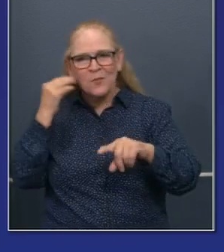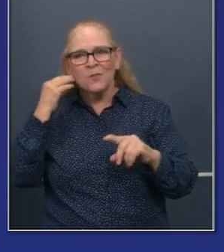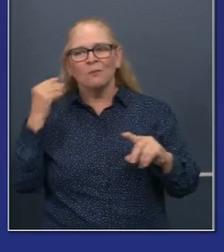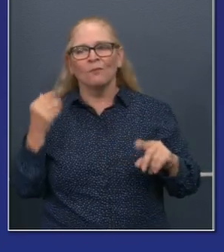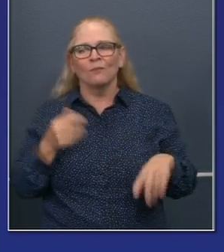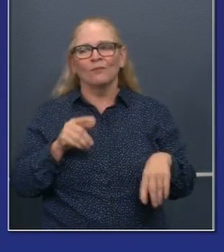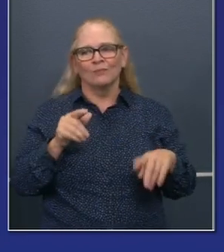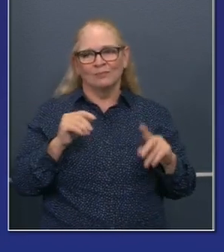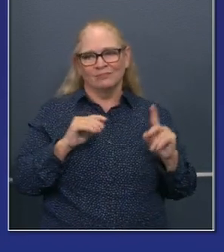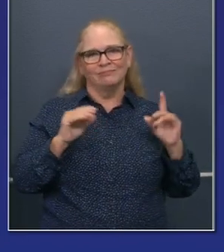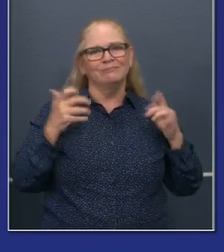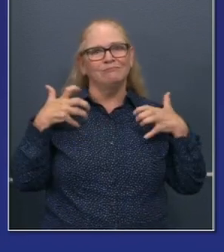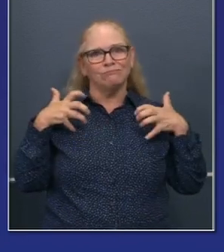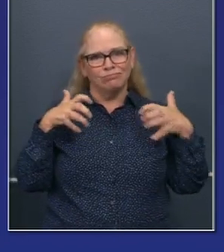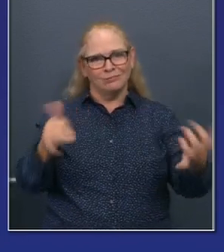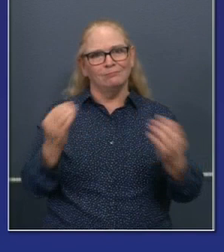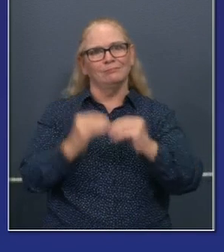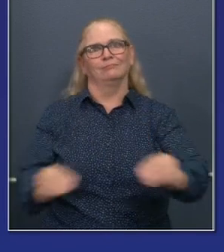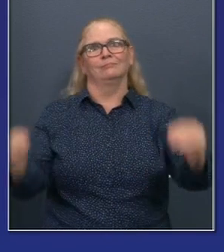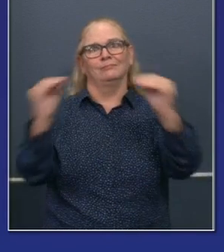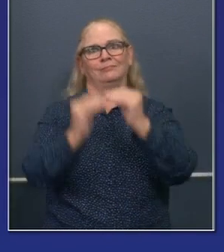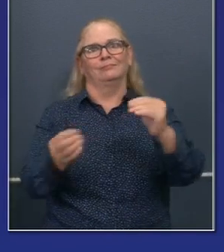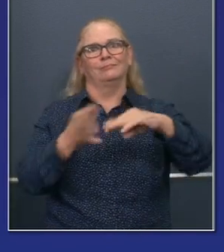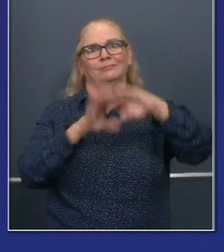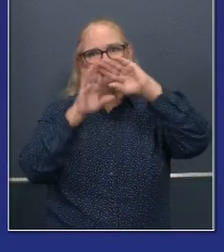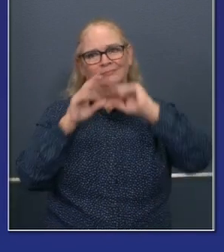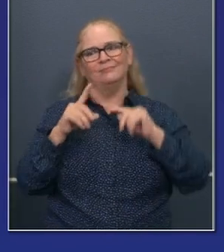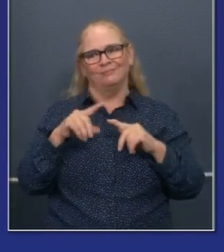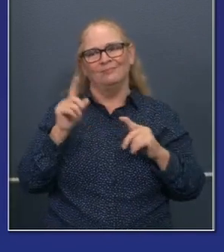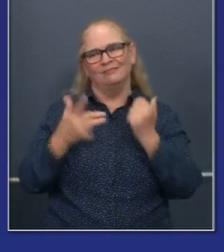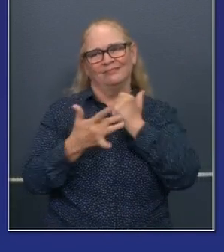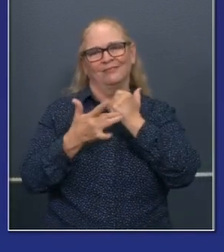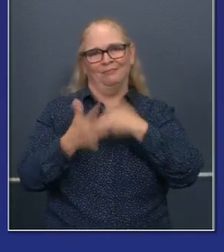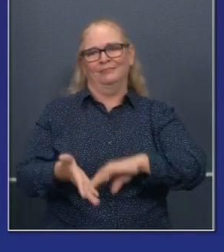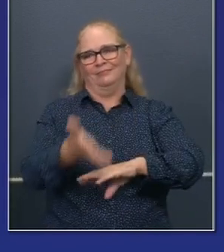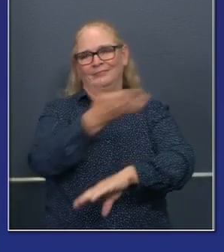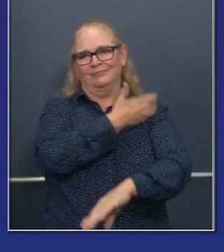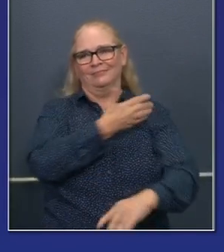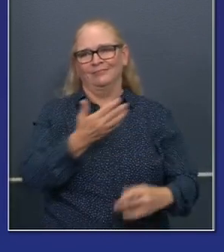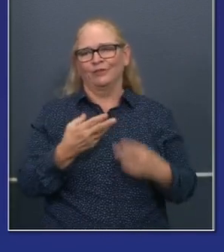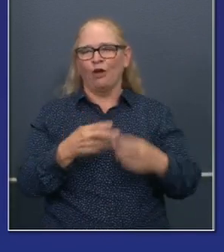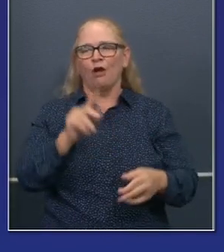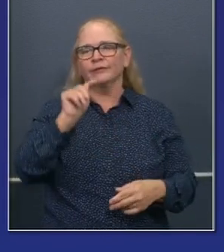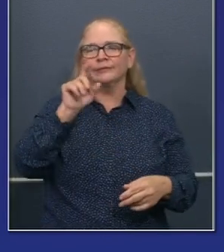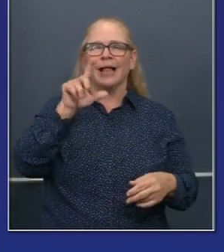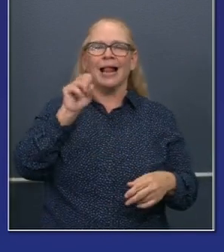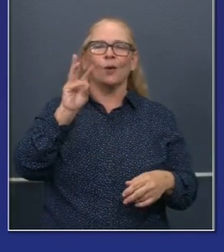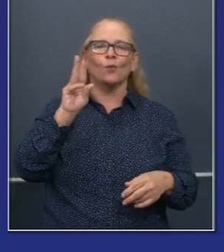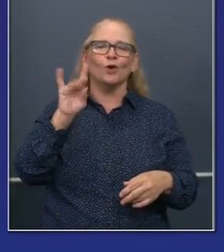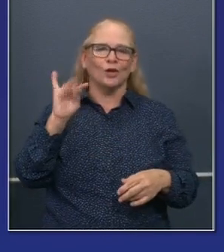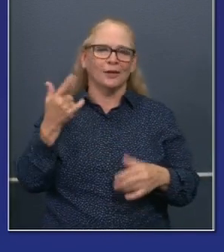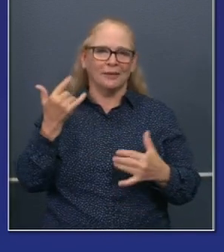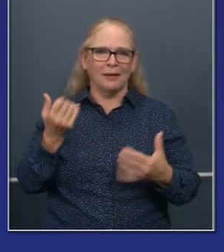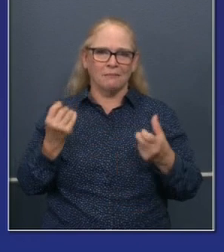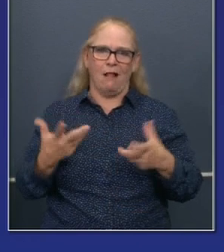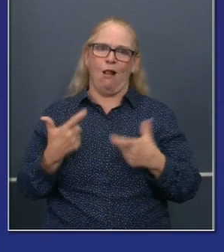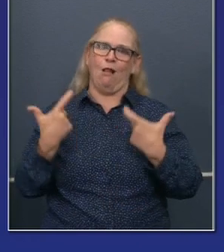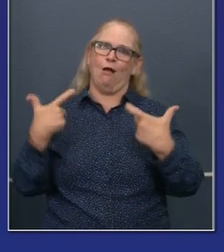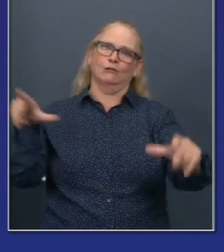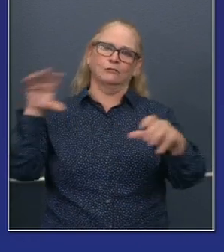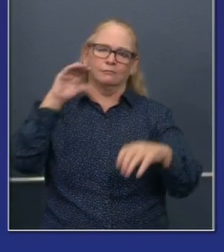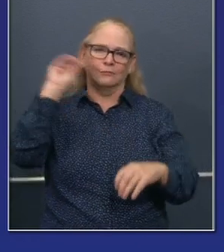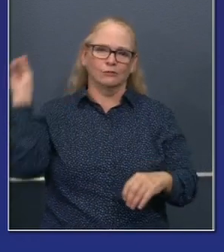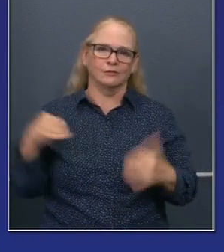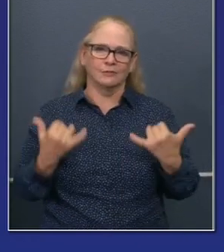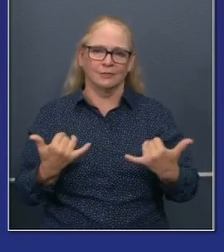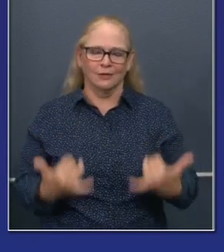want to telegraph that relates to teleworking in this state, uh, that we need to, uh, I think, uh, get under the hood and, uh,